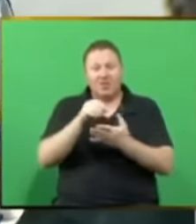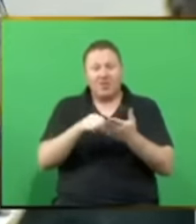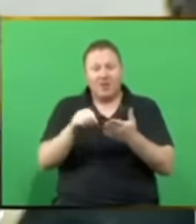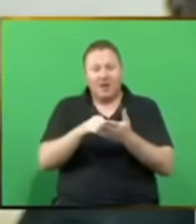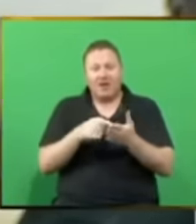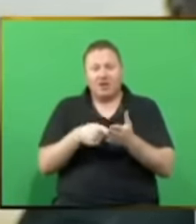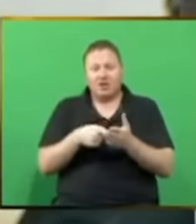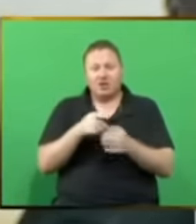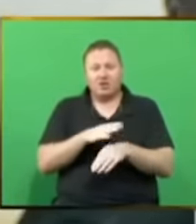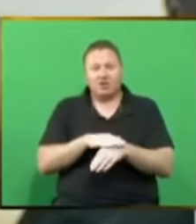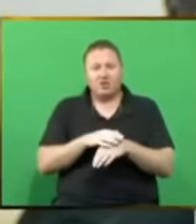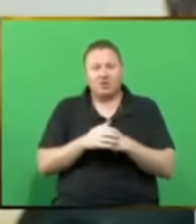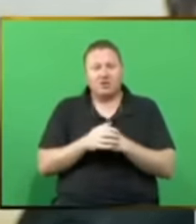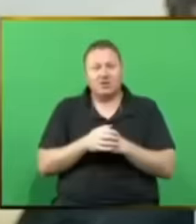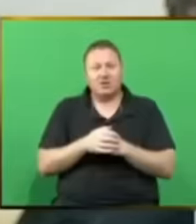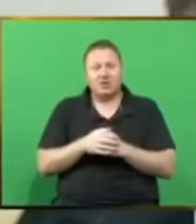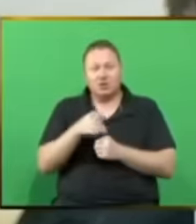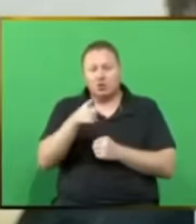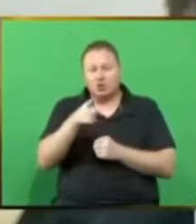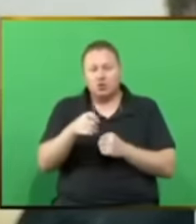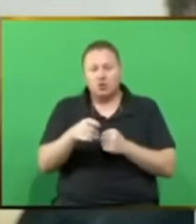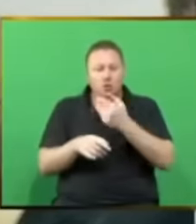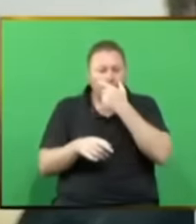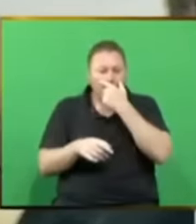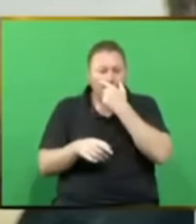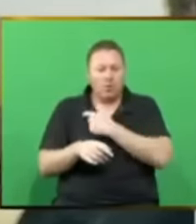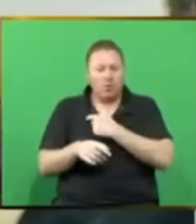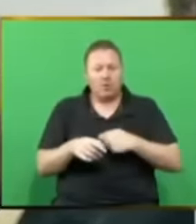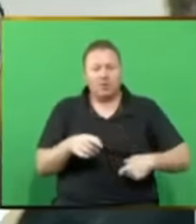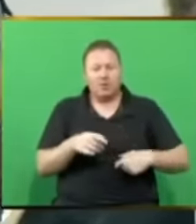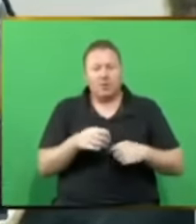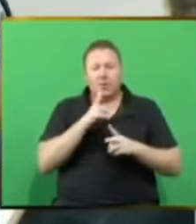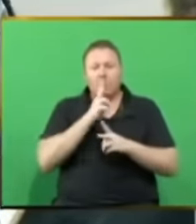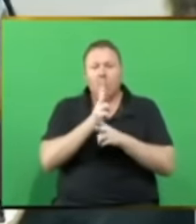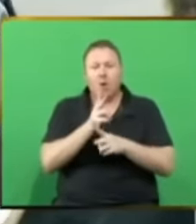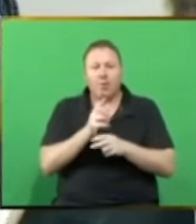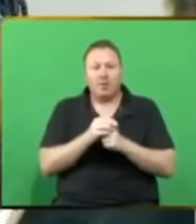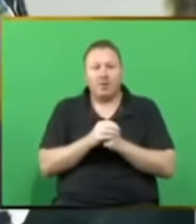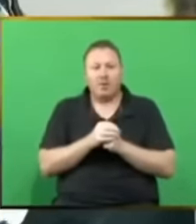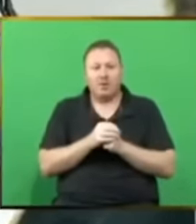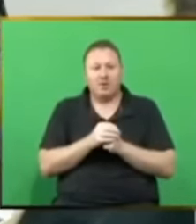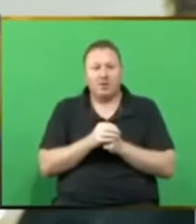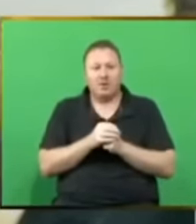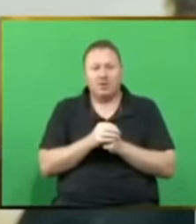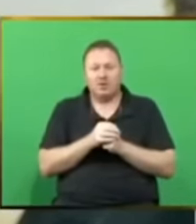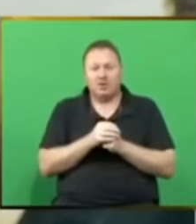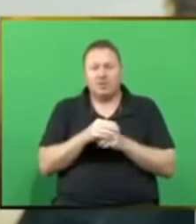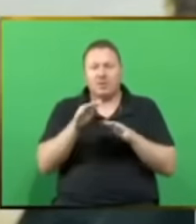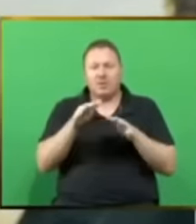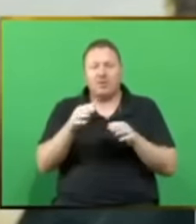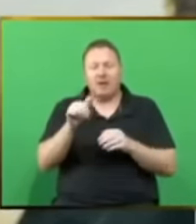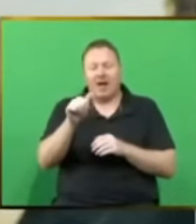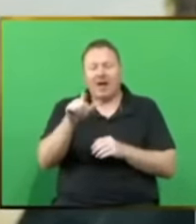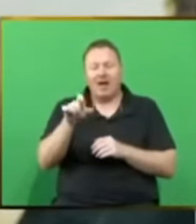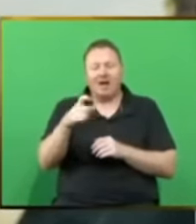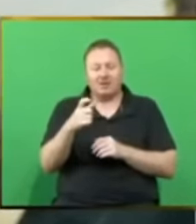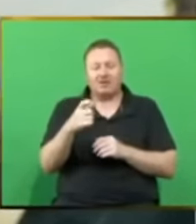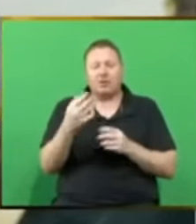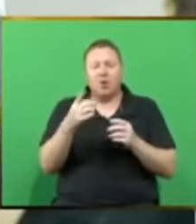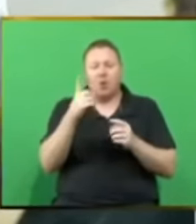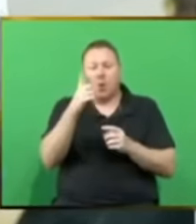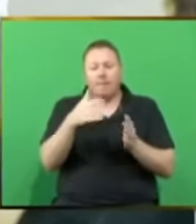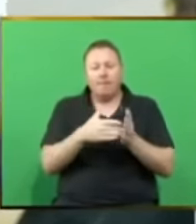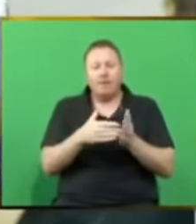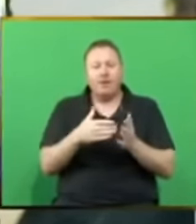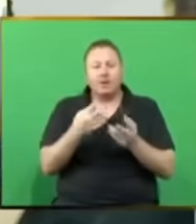you, Mr. President, promised the people of Alex one million new homes. He watches